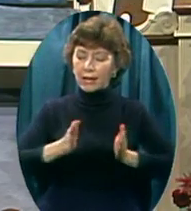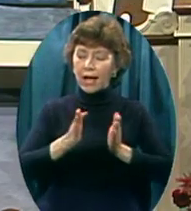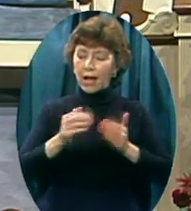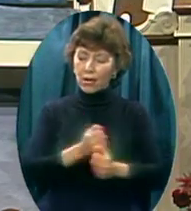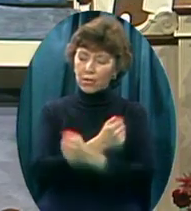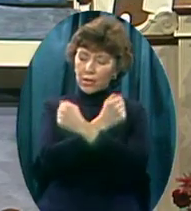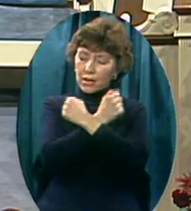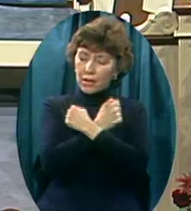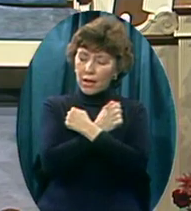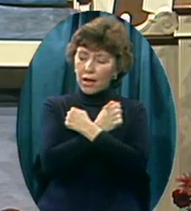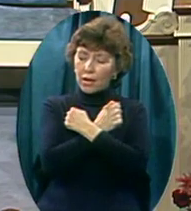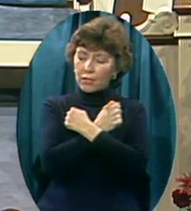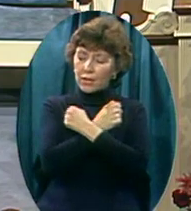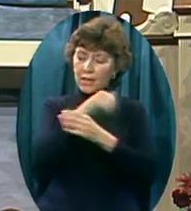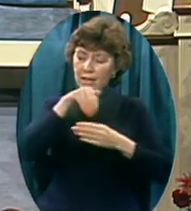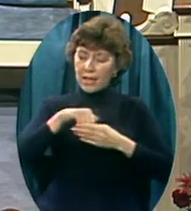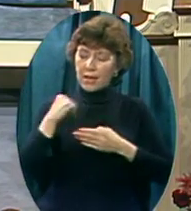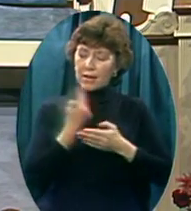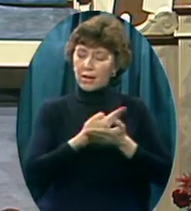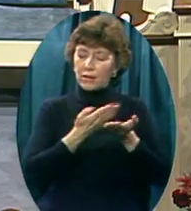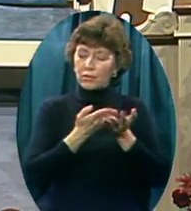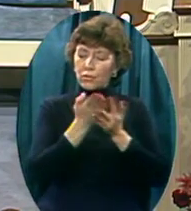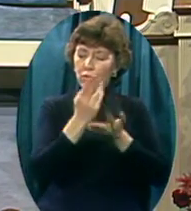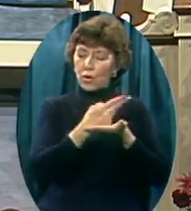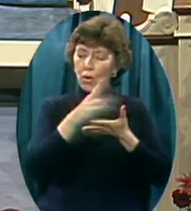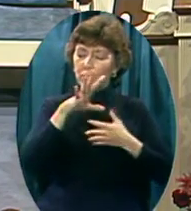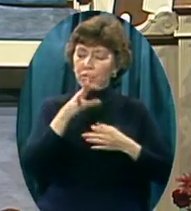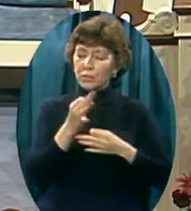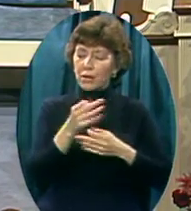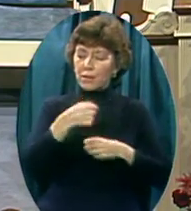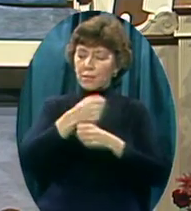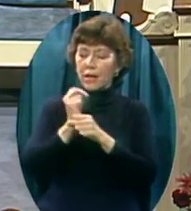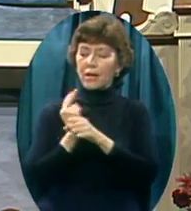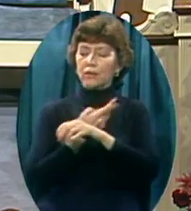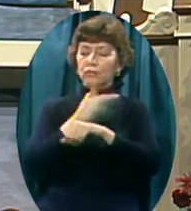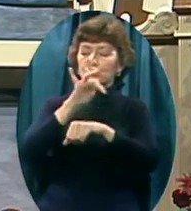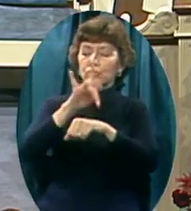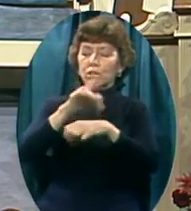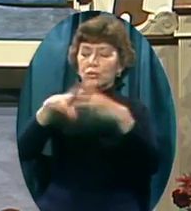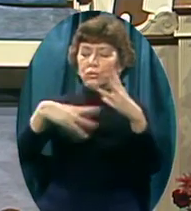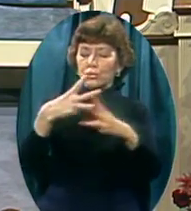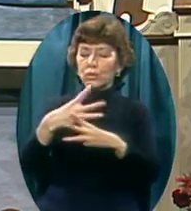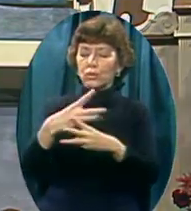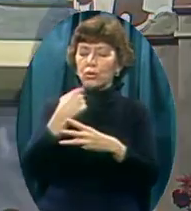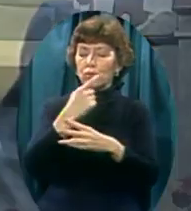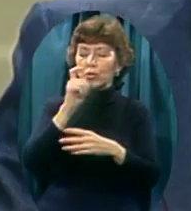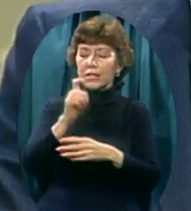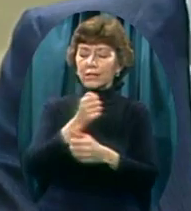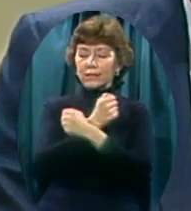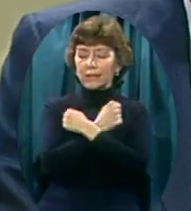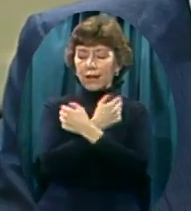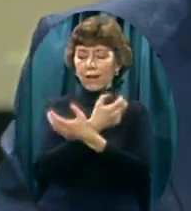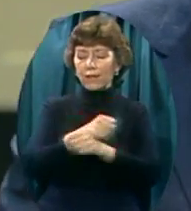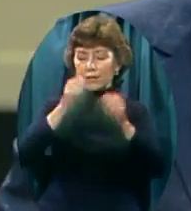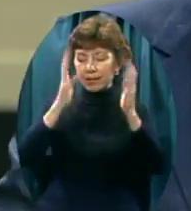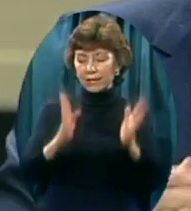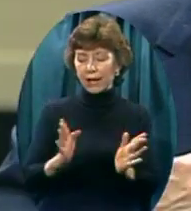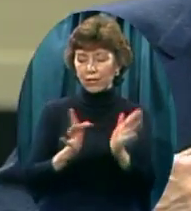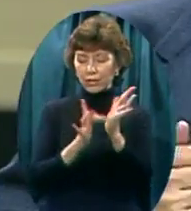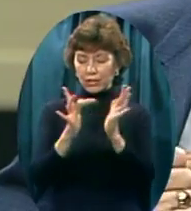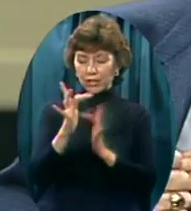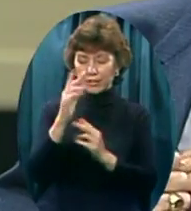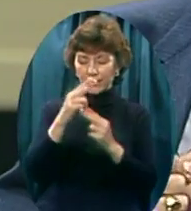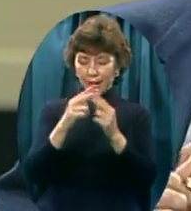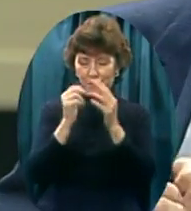to reach out To a lost world That needs to hear Of our Savior In Jesus name Amen The love